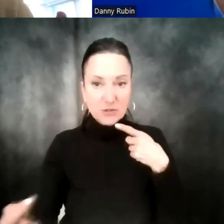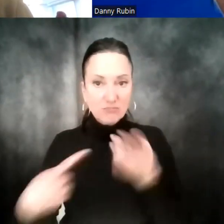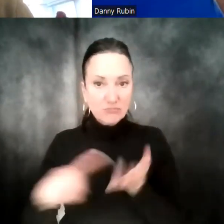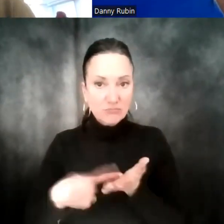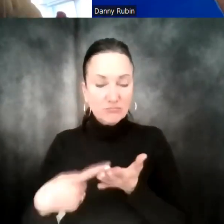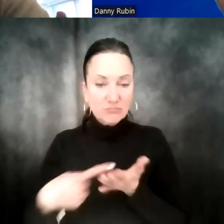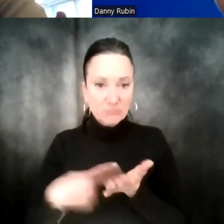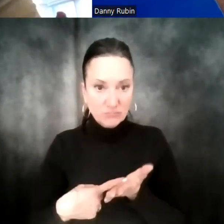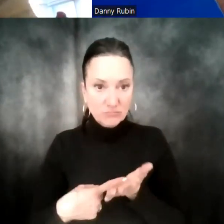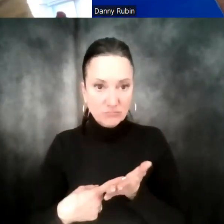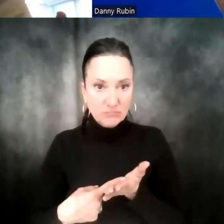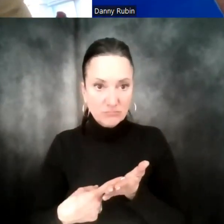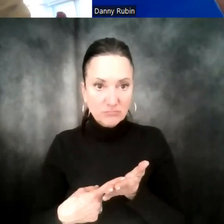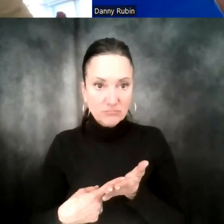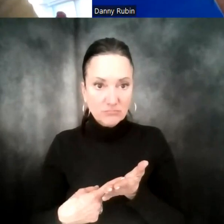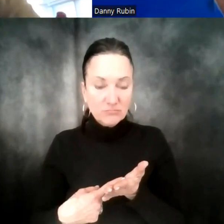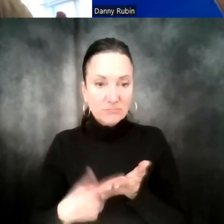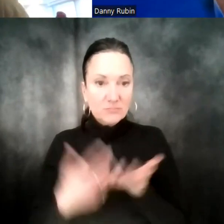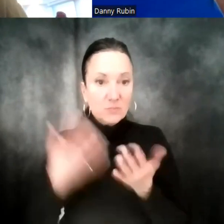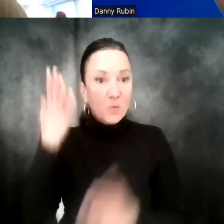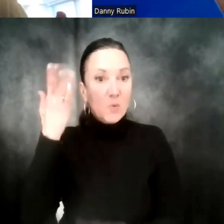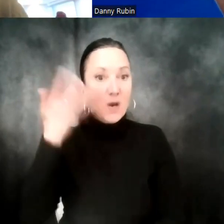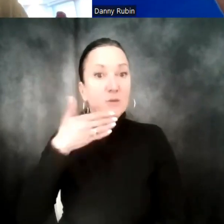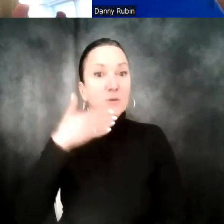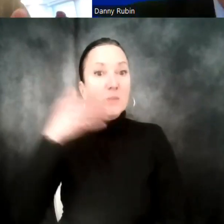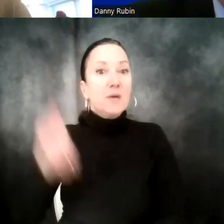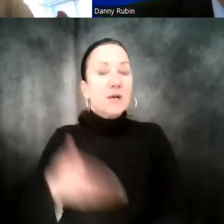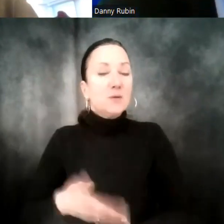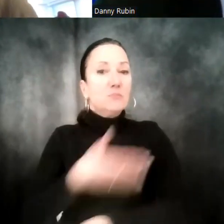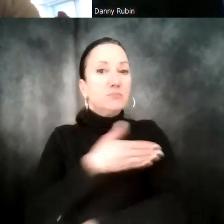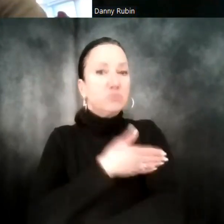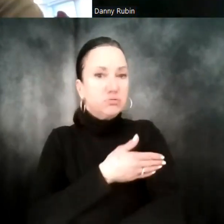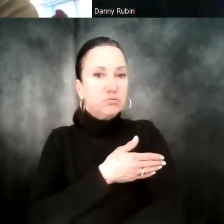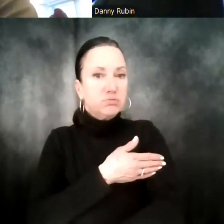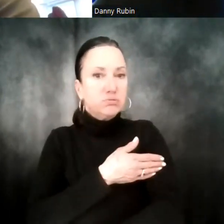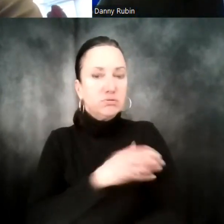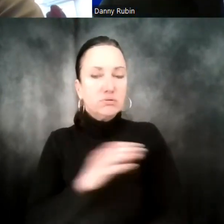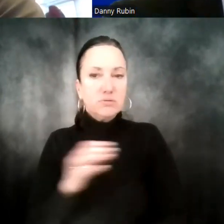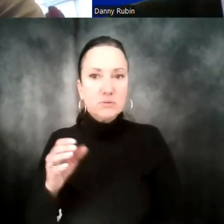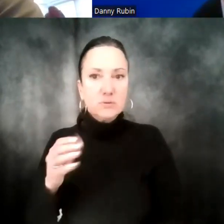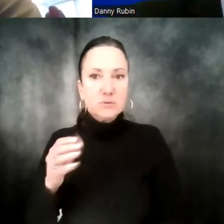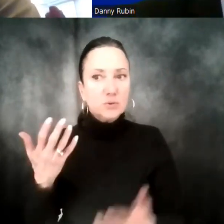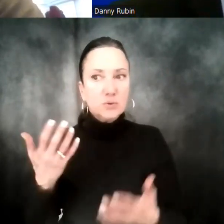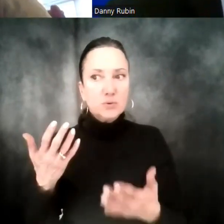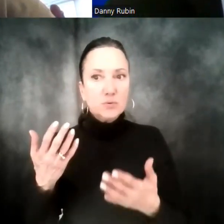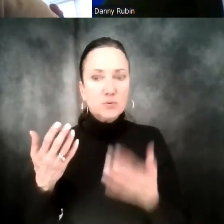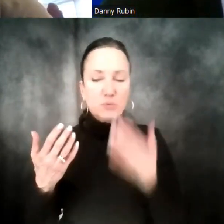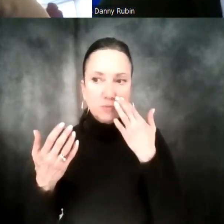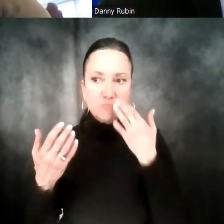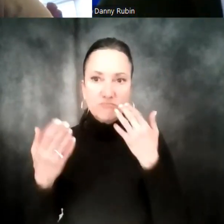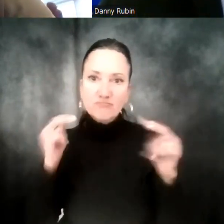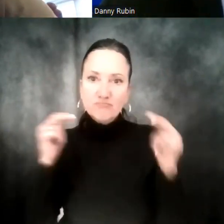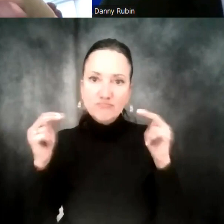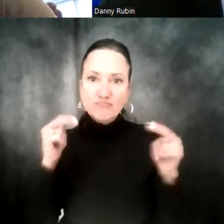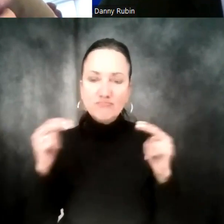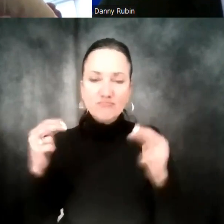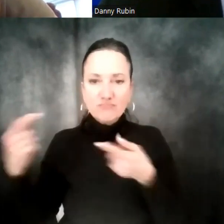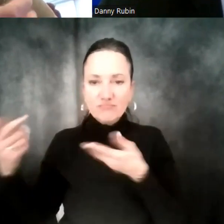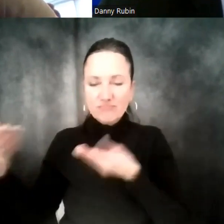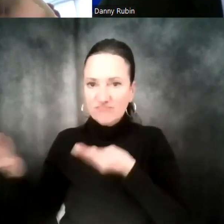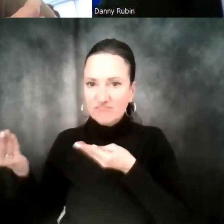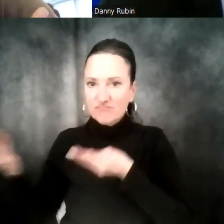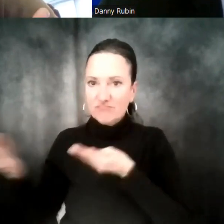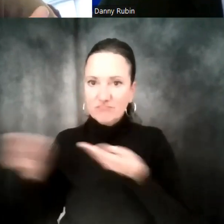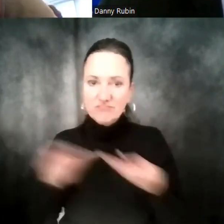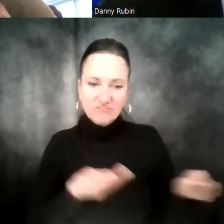in order to better position yourself to win the argument, so to speak, in the future. So being very comfortable